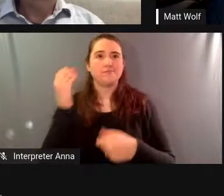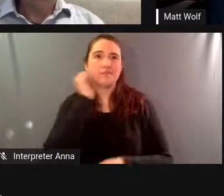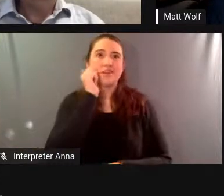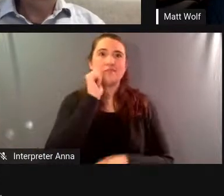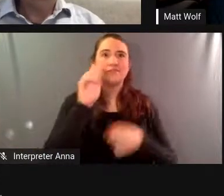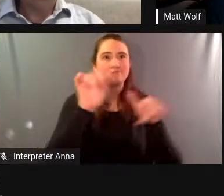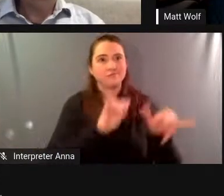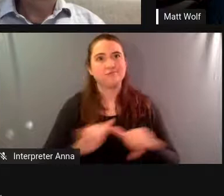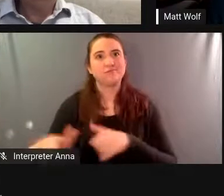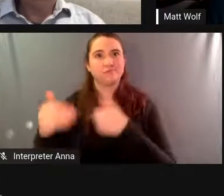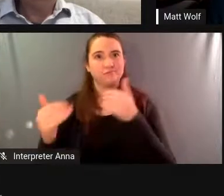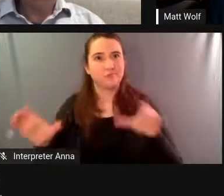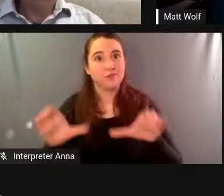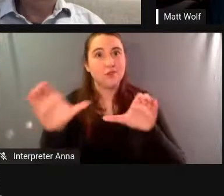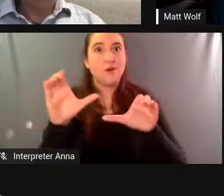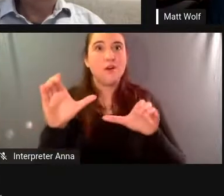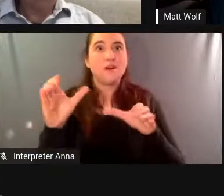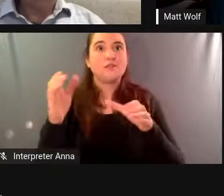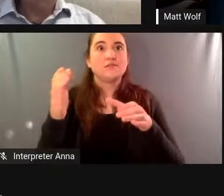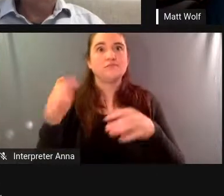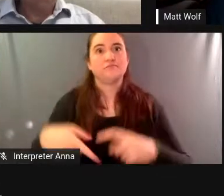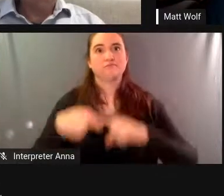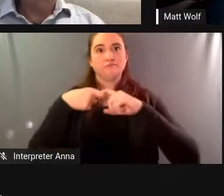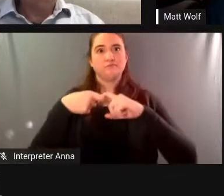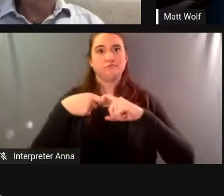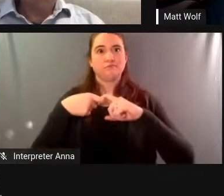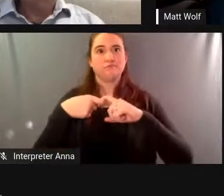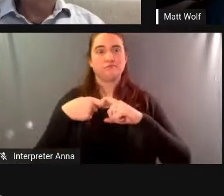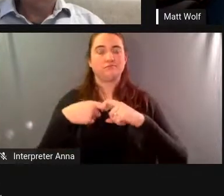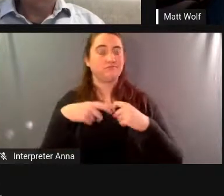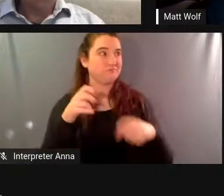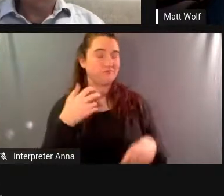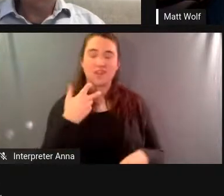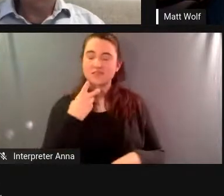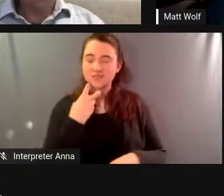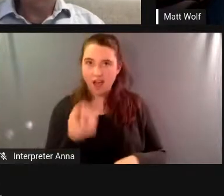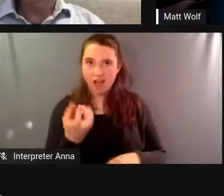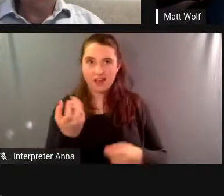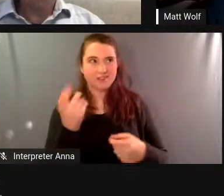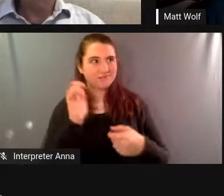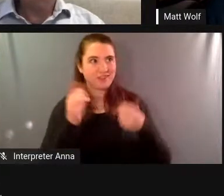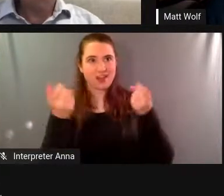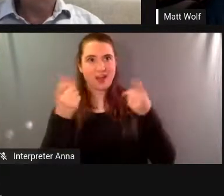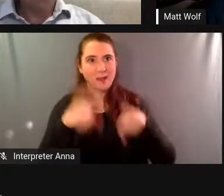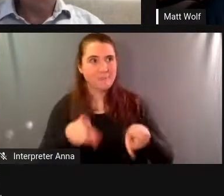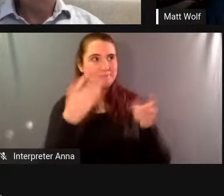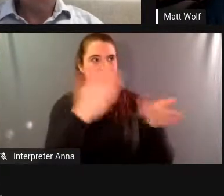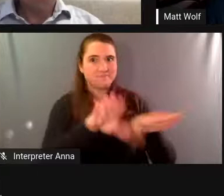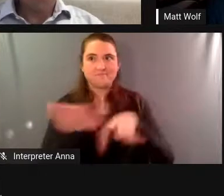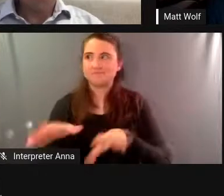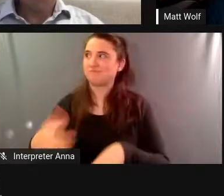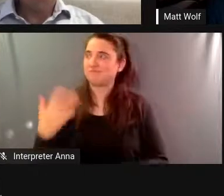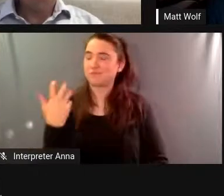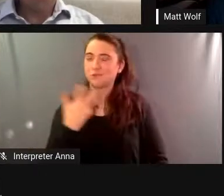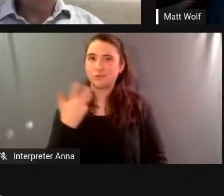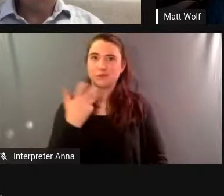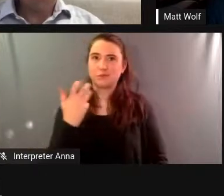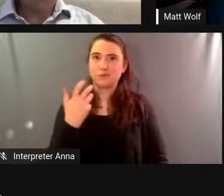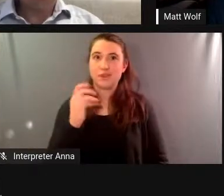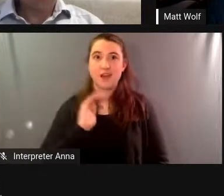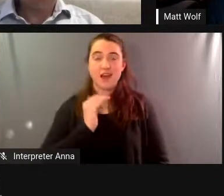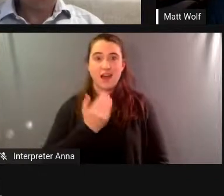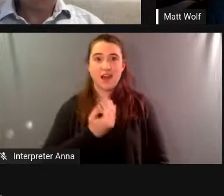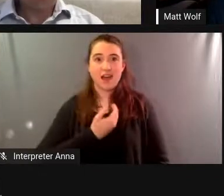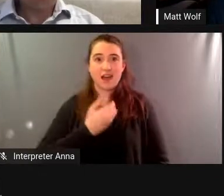been halted shockingly and you know we have a project in london my institute of ecotechnics